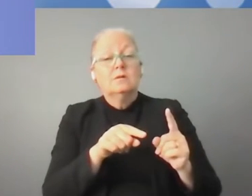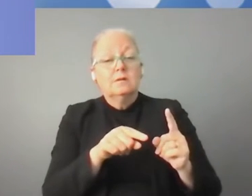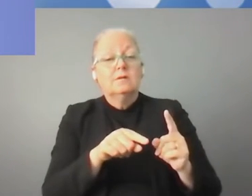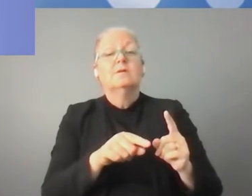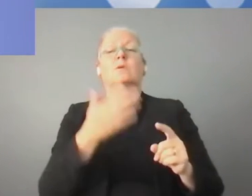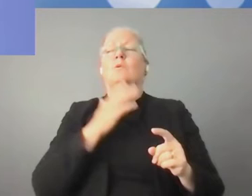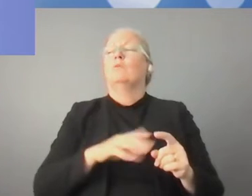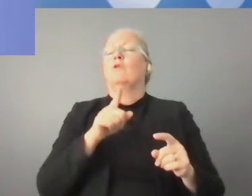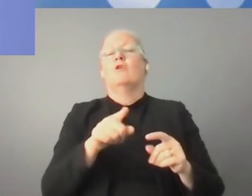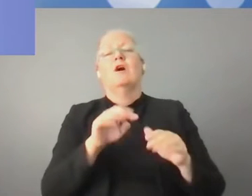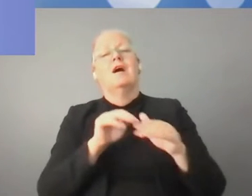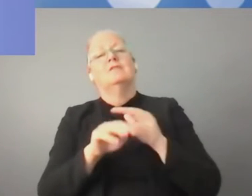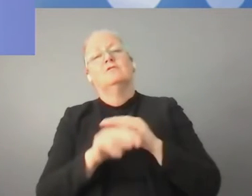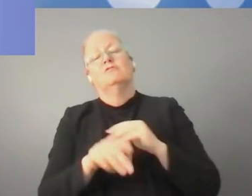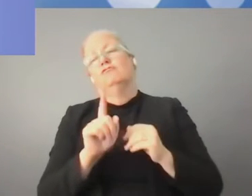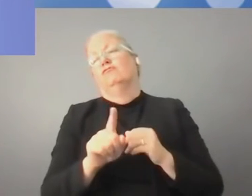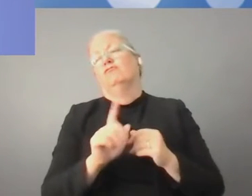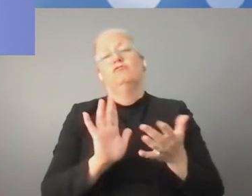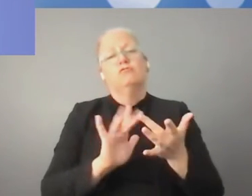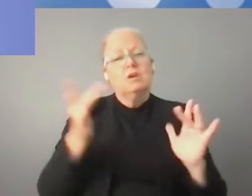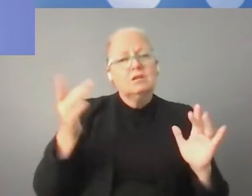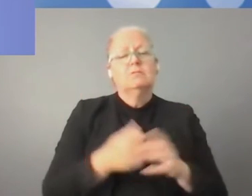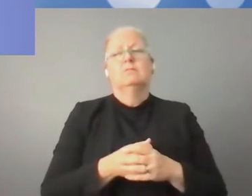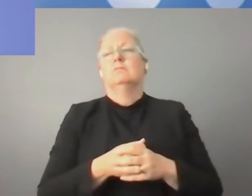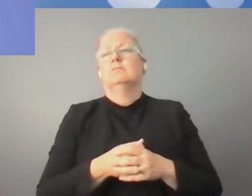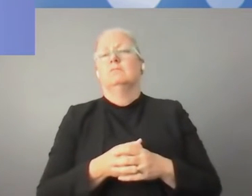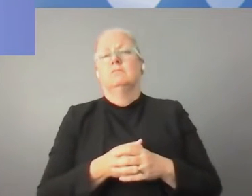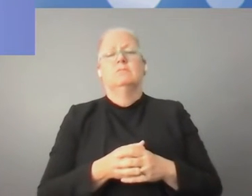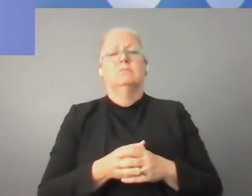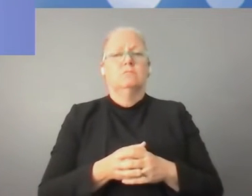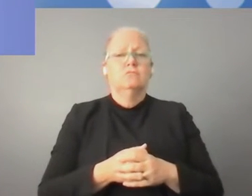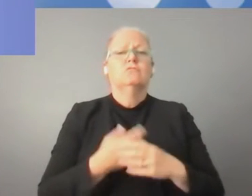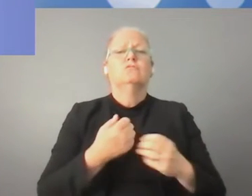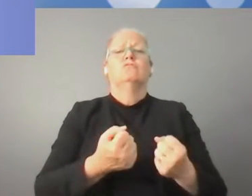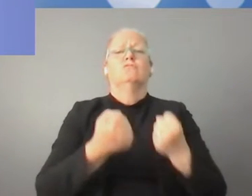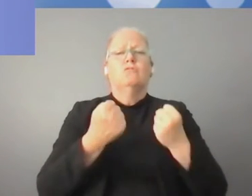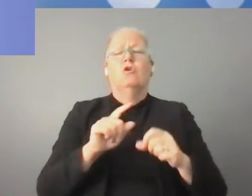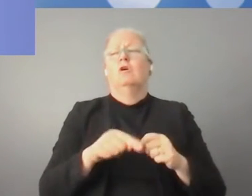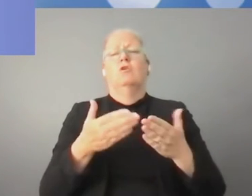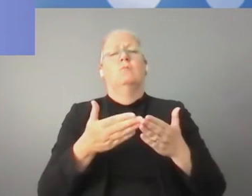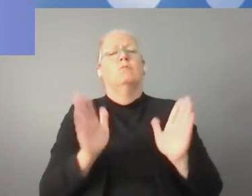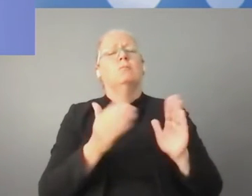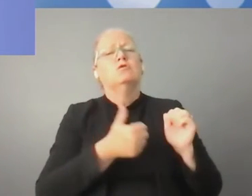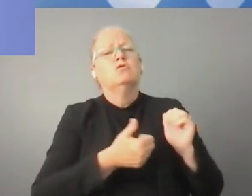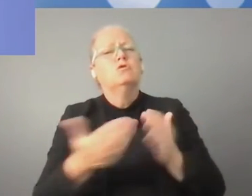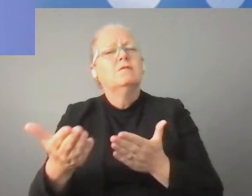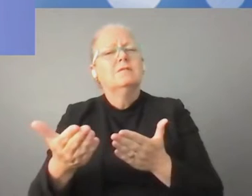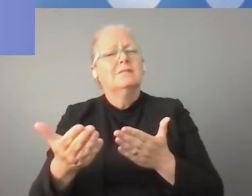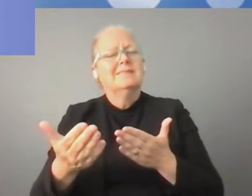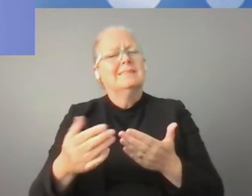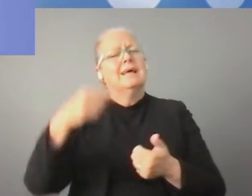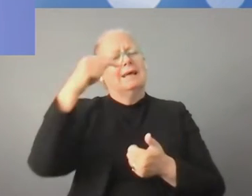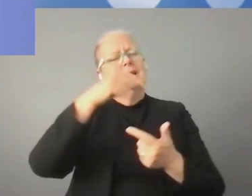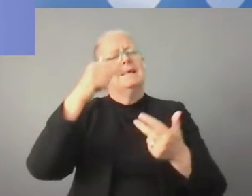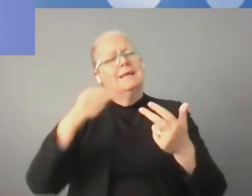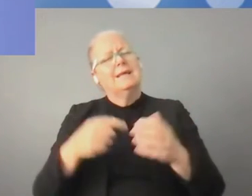internet, strongly digitalised public services. So, this has prompted, and this is the upside, this